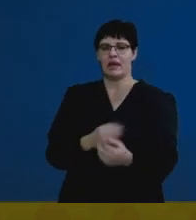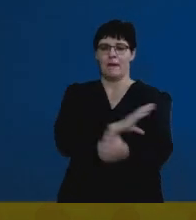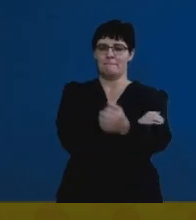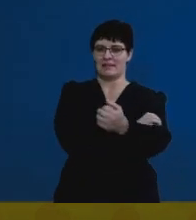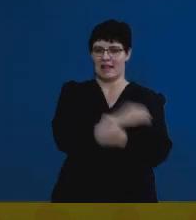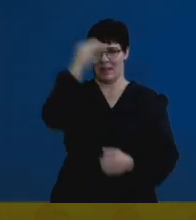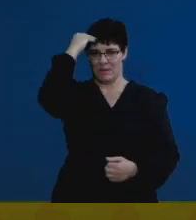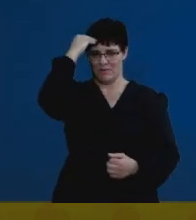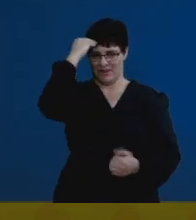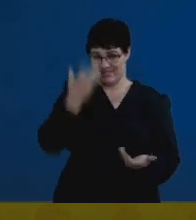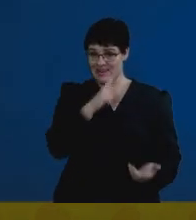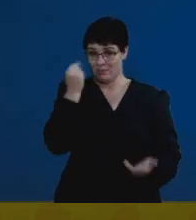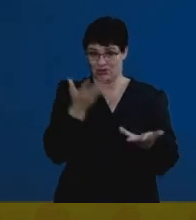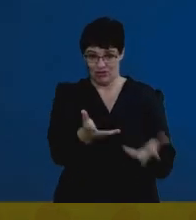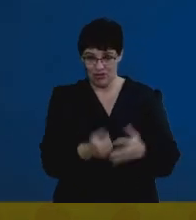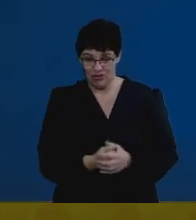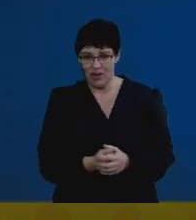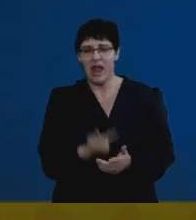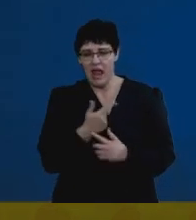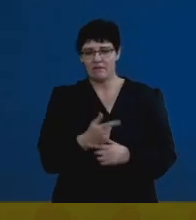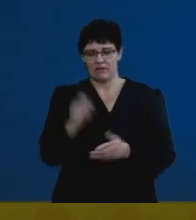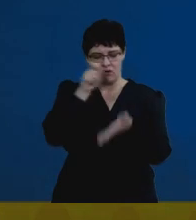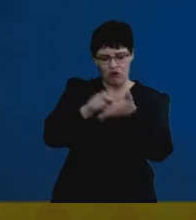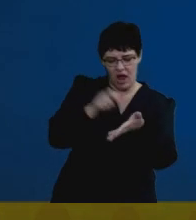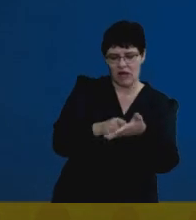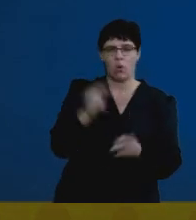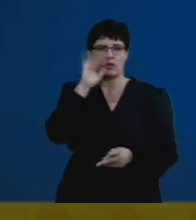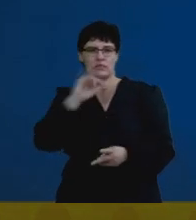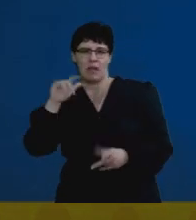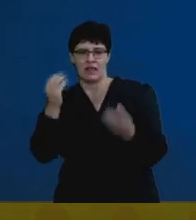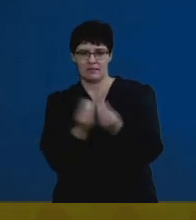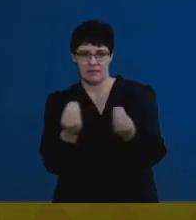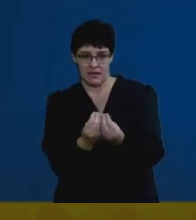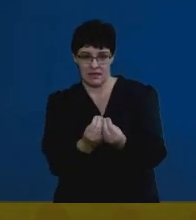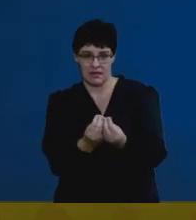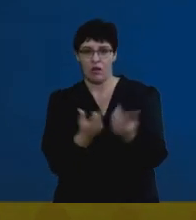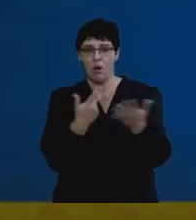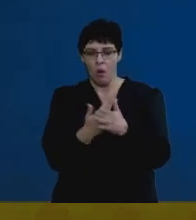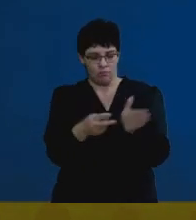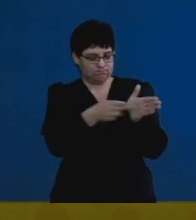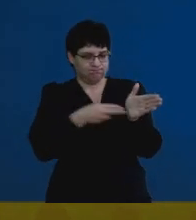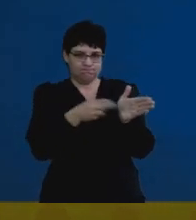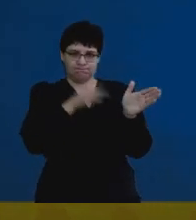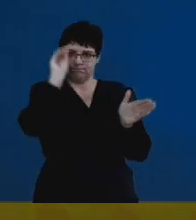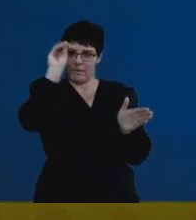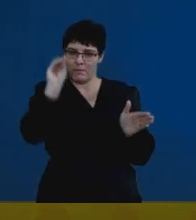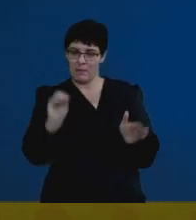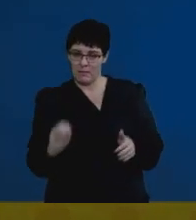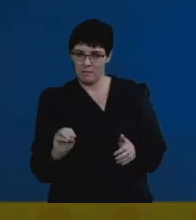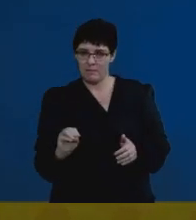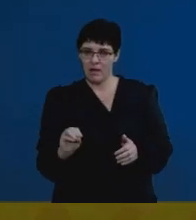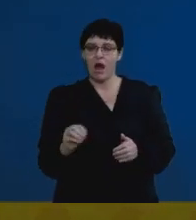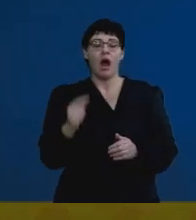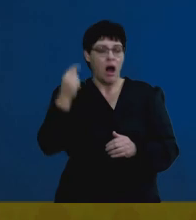What that means is that every time you spell out or you write out a word or you annotate a diagram, there's a